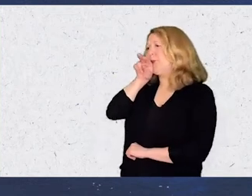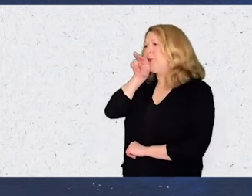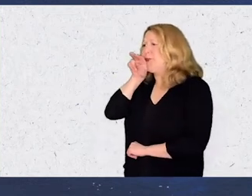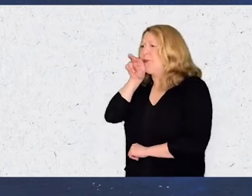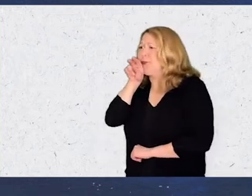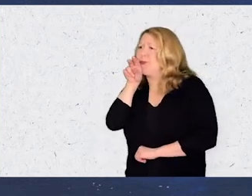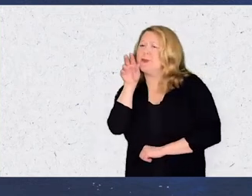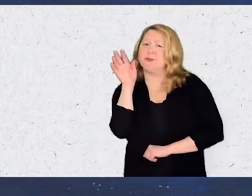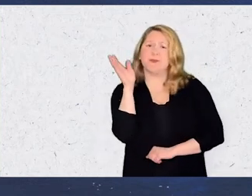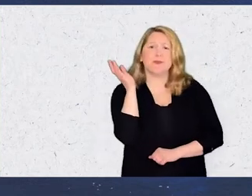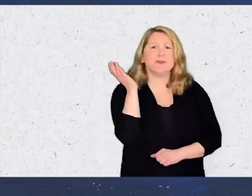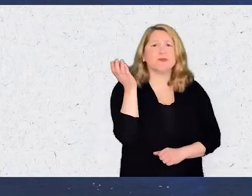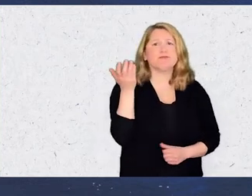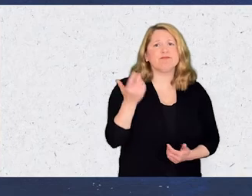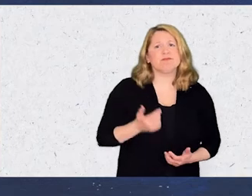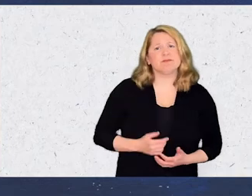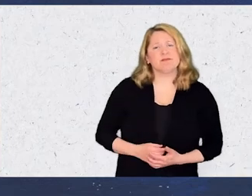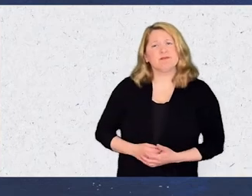say.